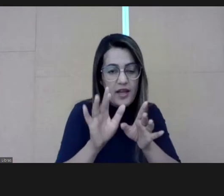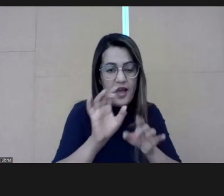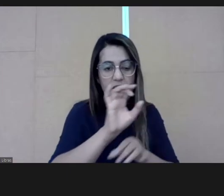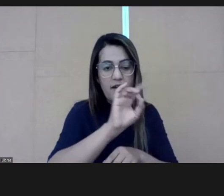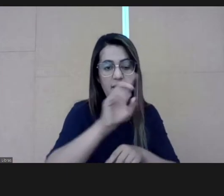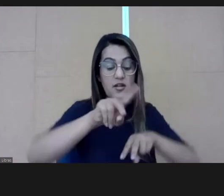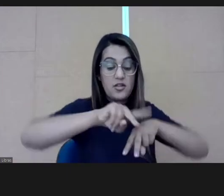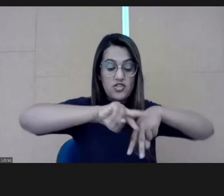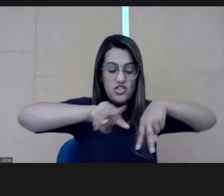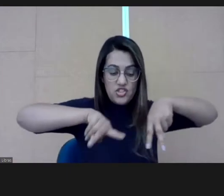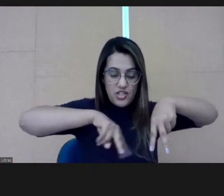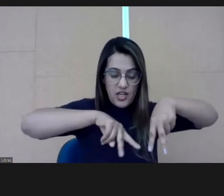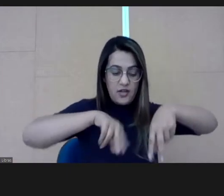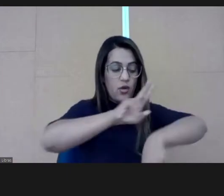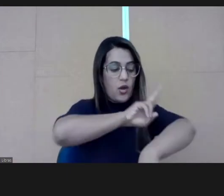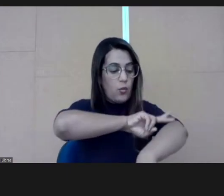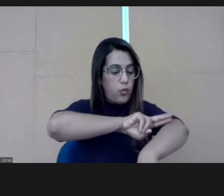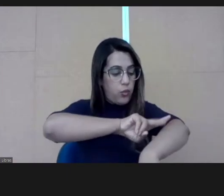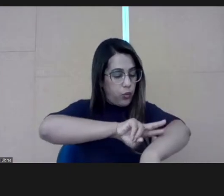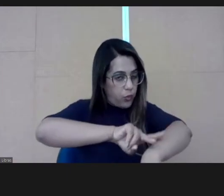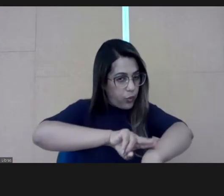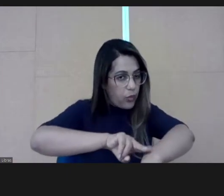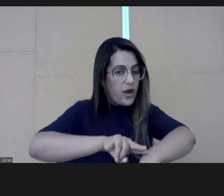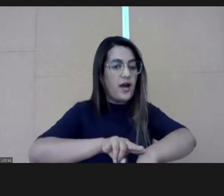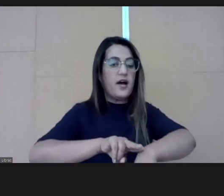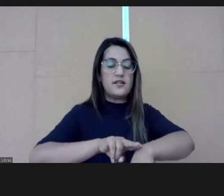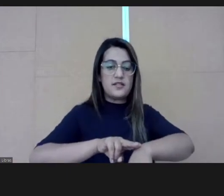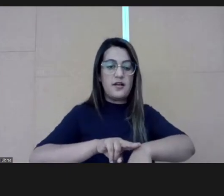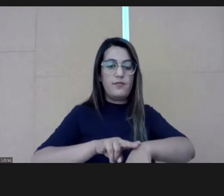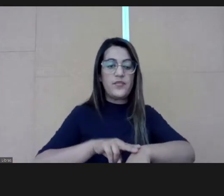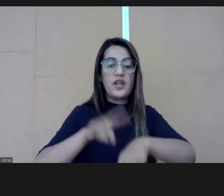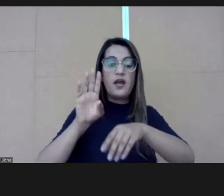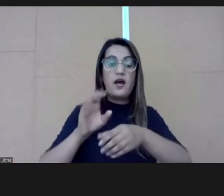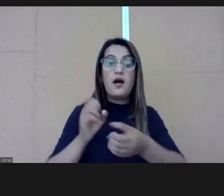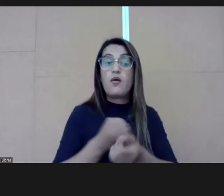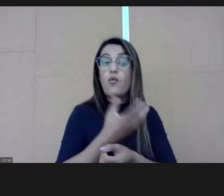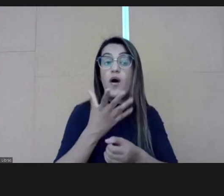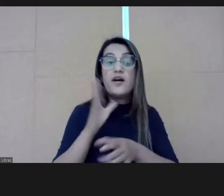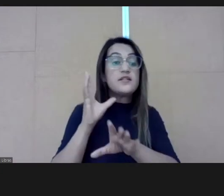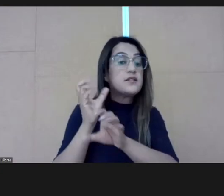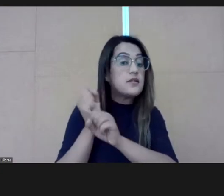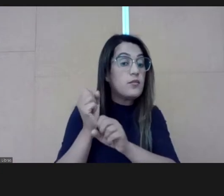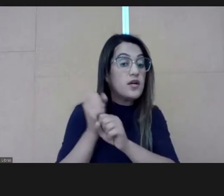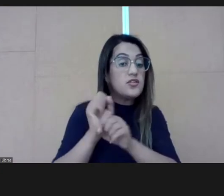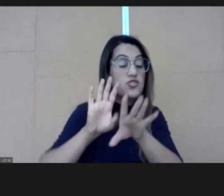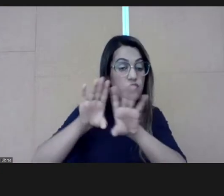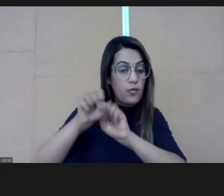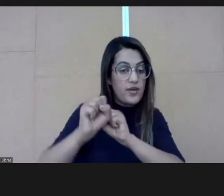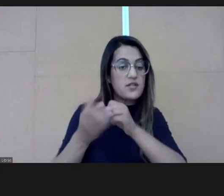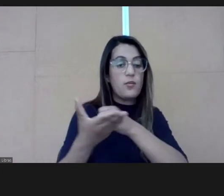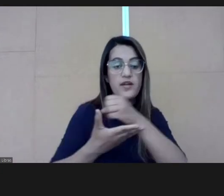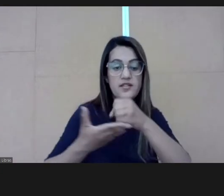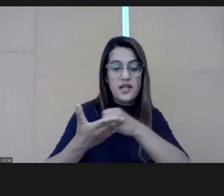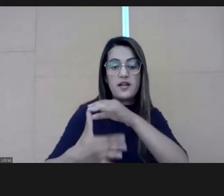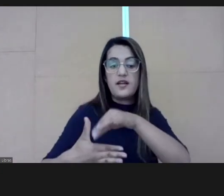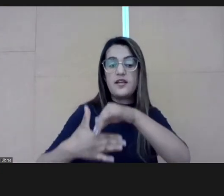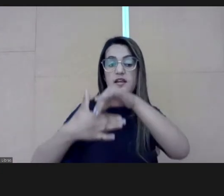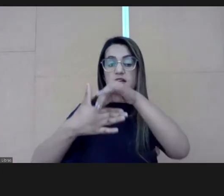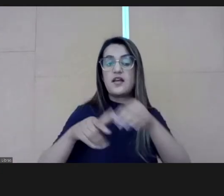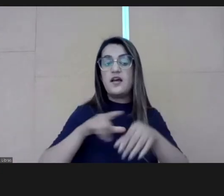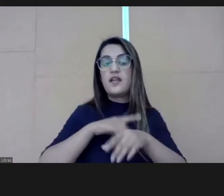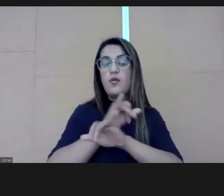look on each day data, but we have data for now types, raised data